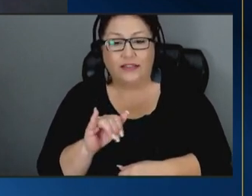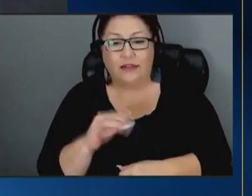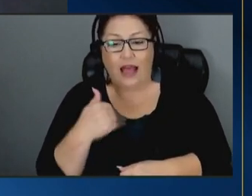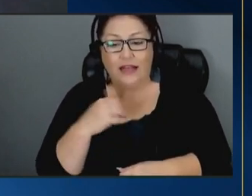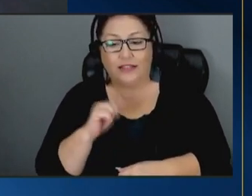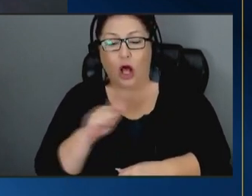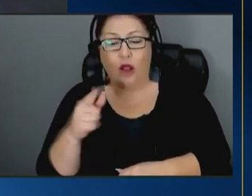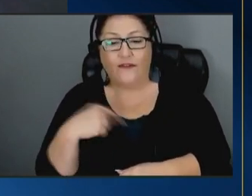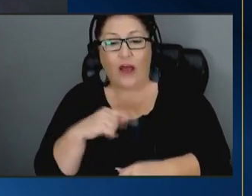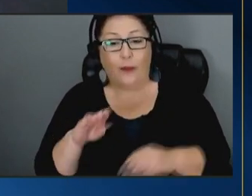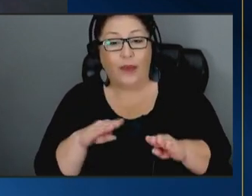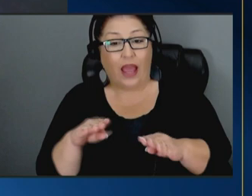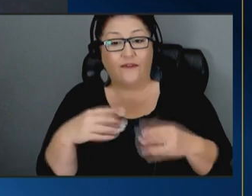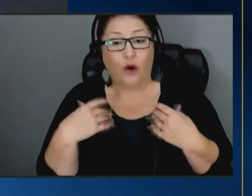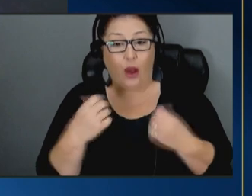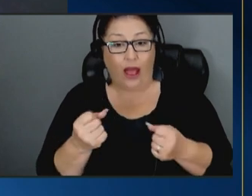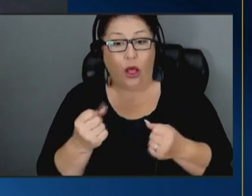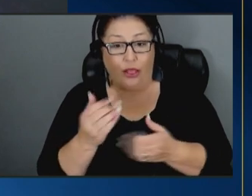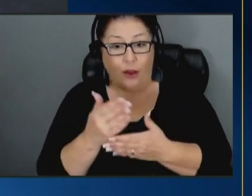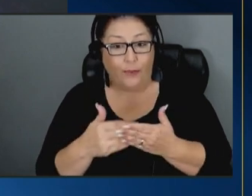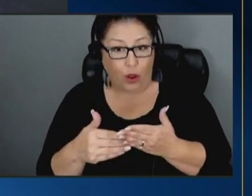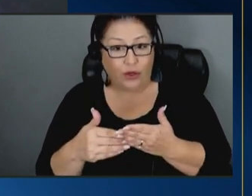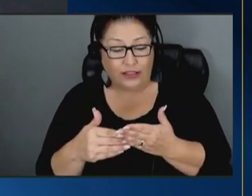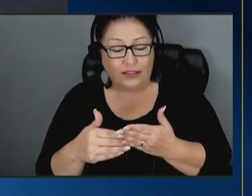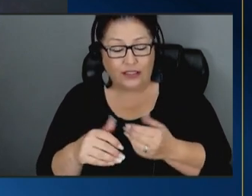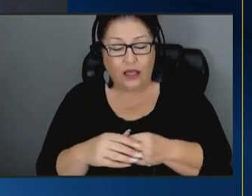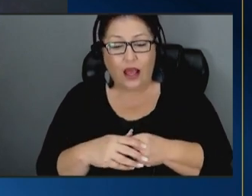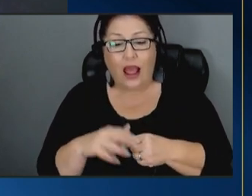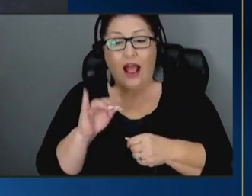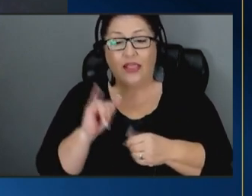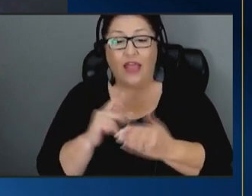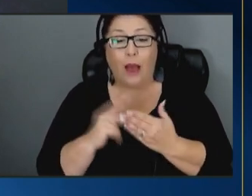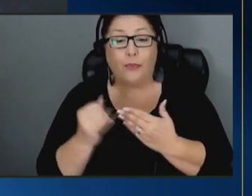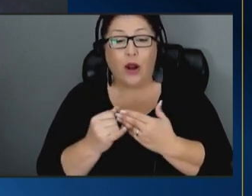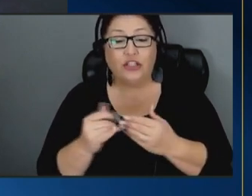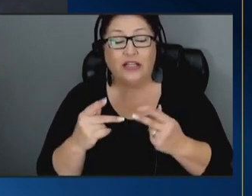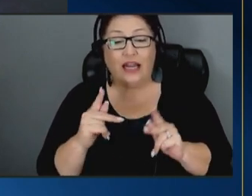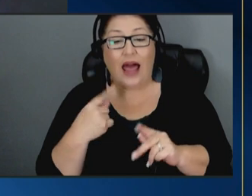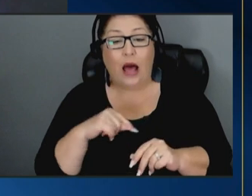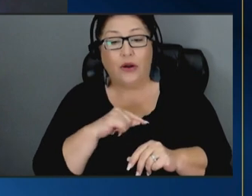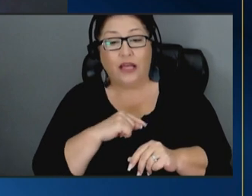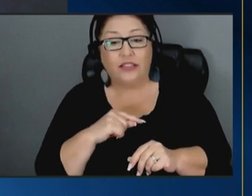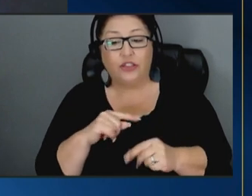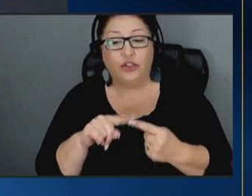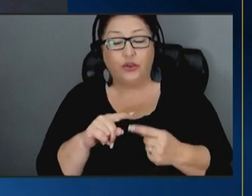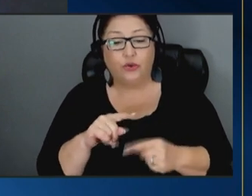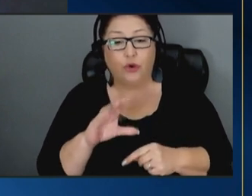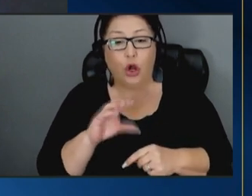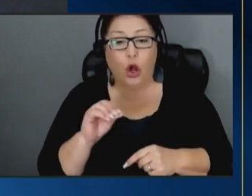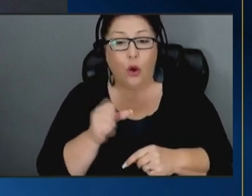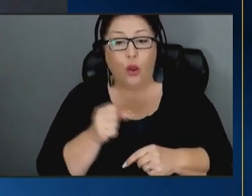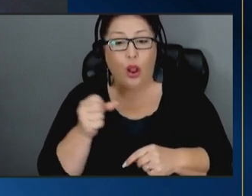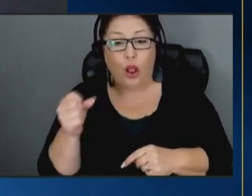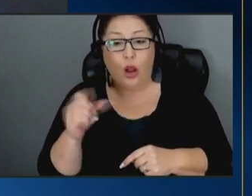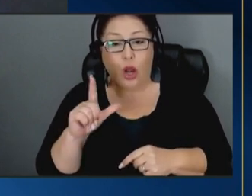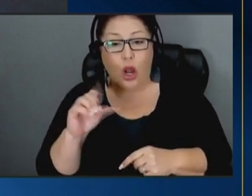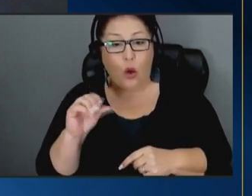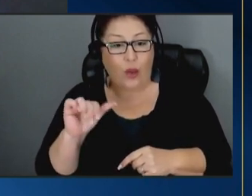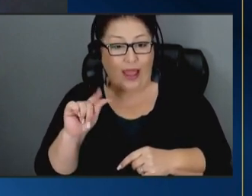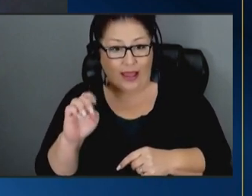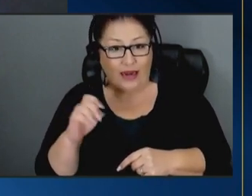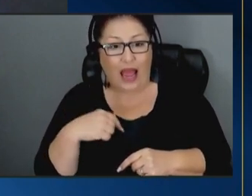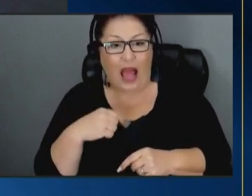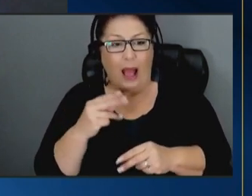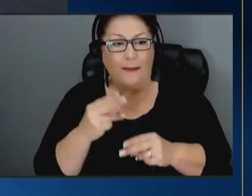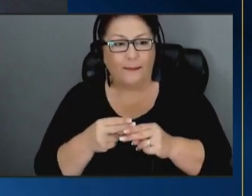and this project has allowed us to co-locate uh and i've mentioned fidelity to